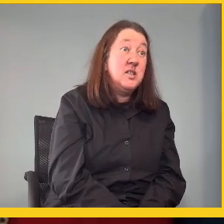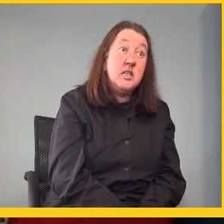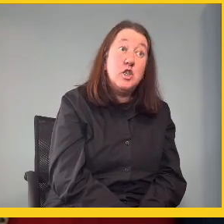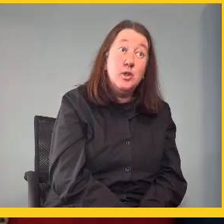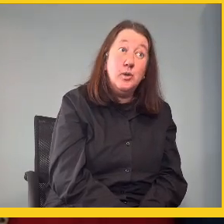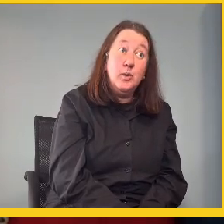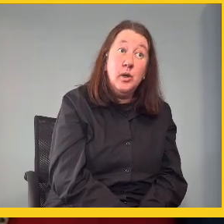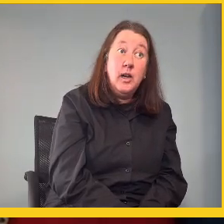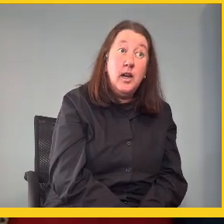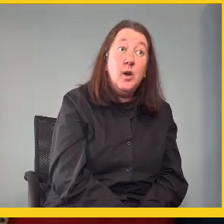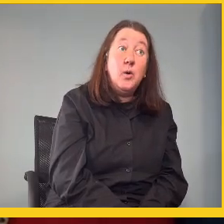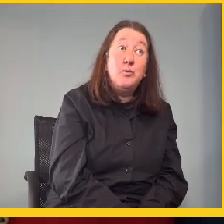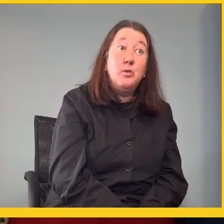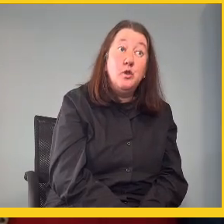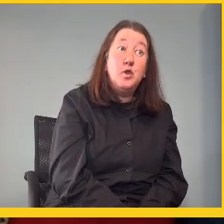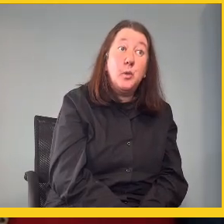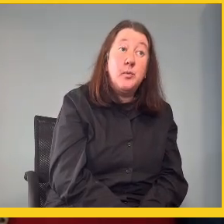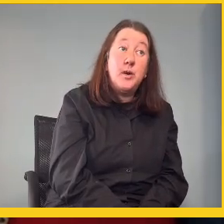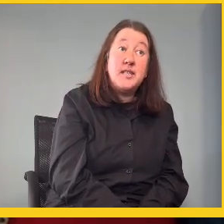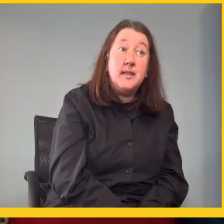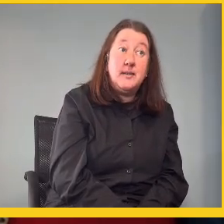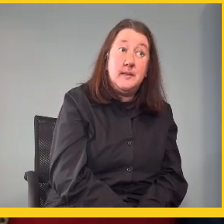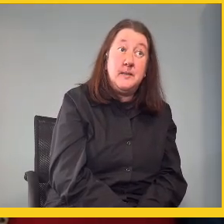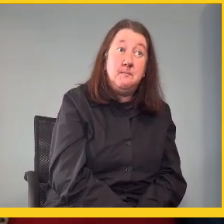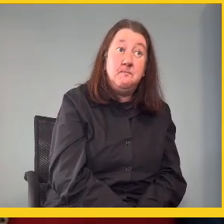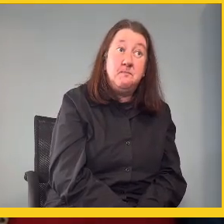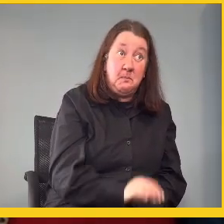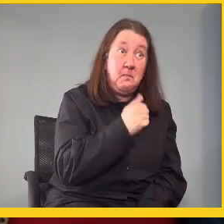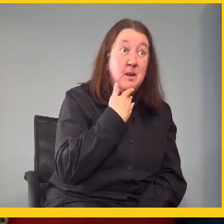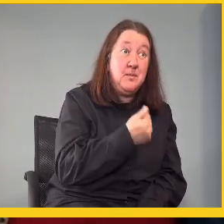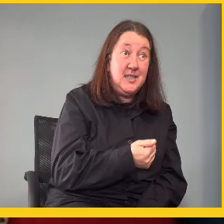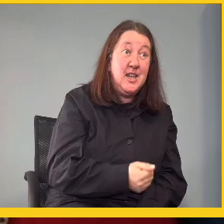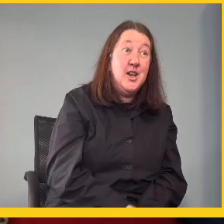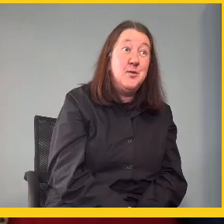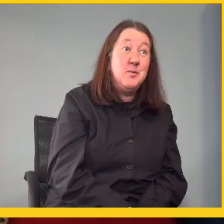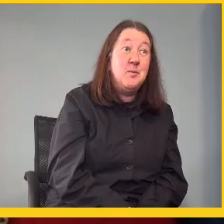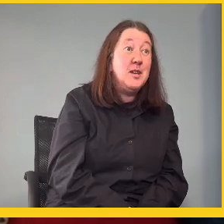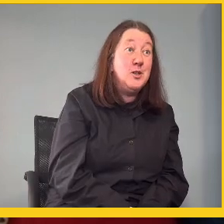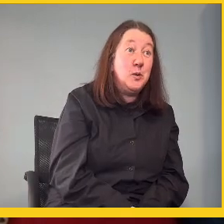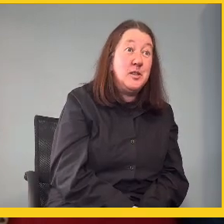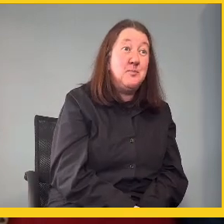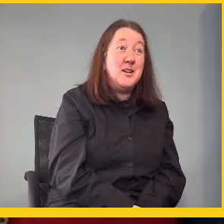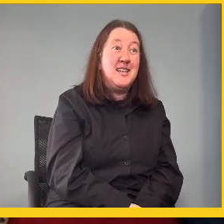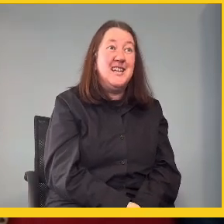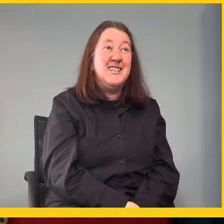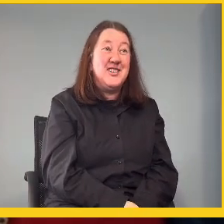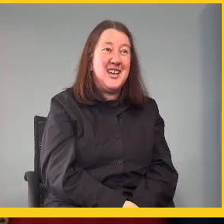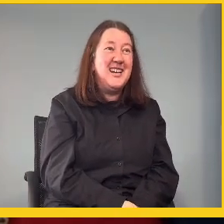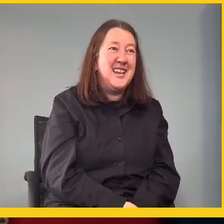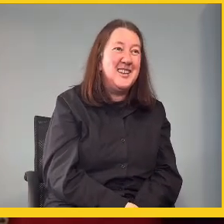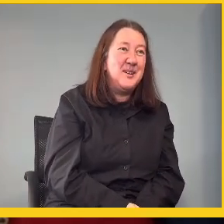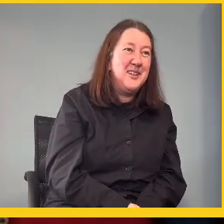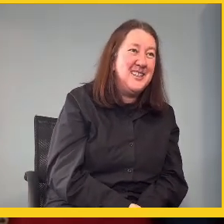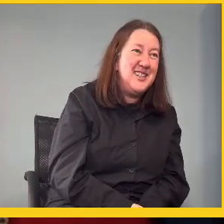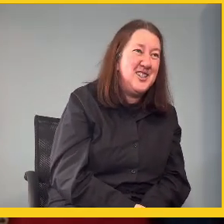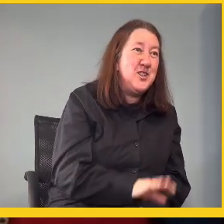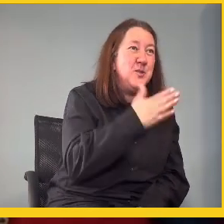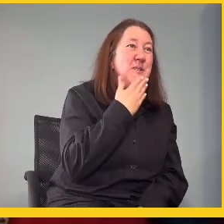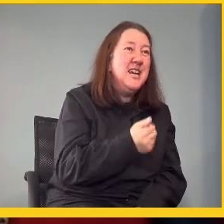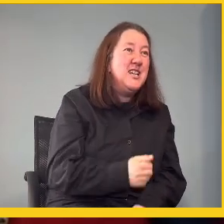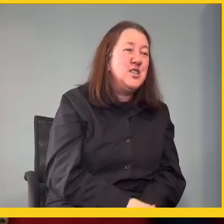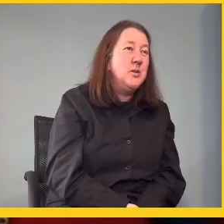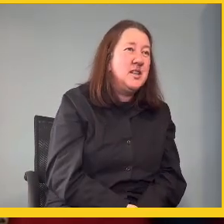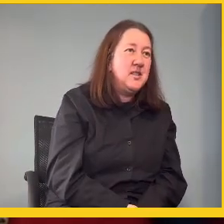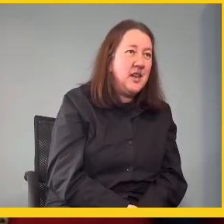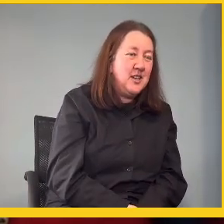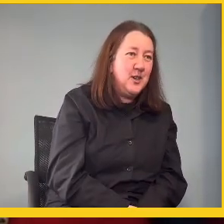I must teach you what really taught the President. Please. Please do. Remember, he taught the President to sign. think I'm going to teach you. Please.